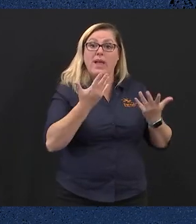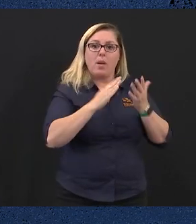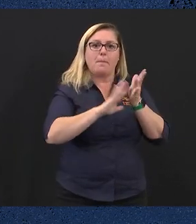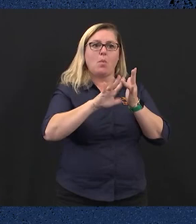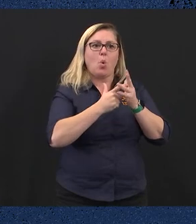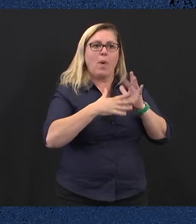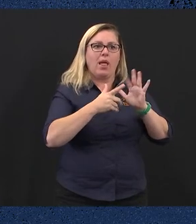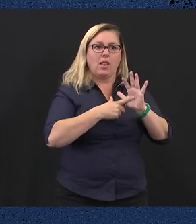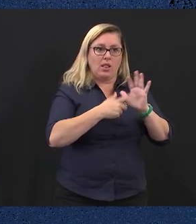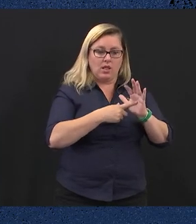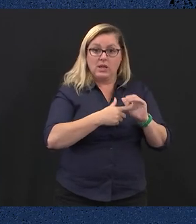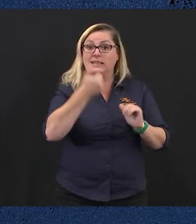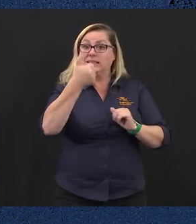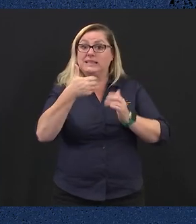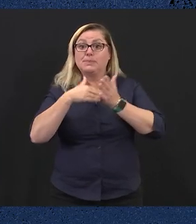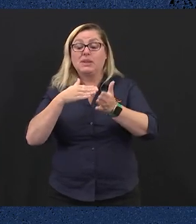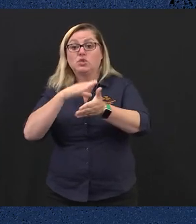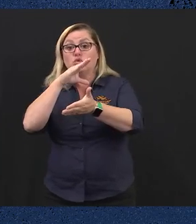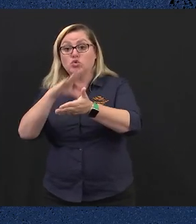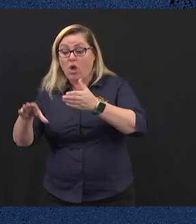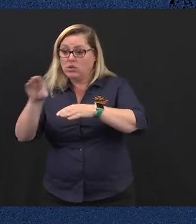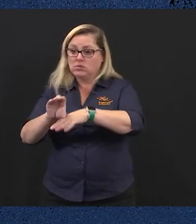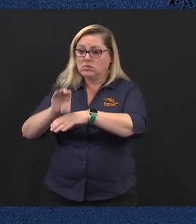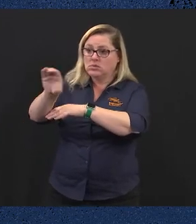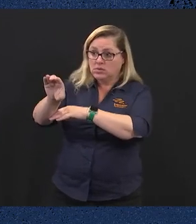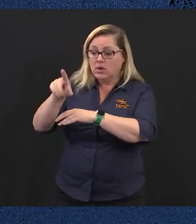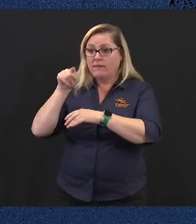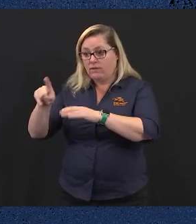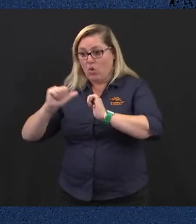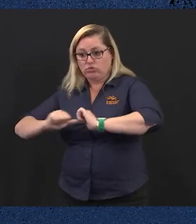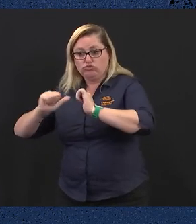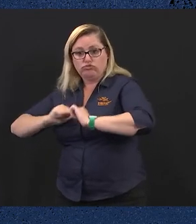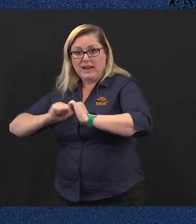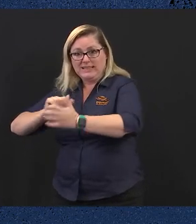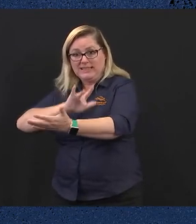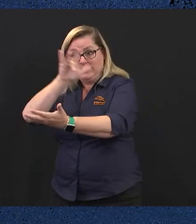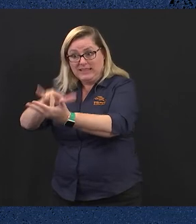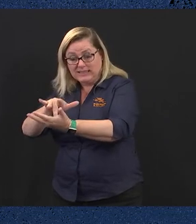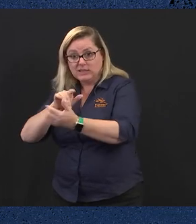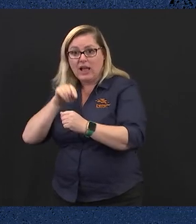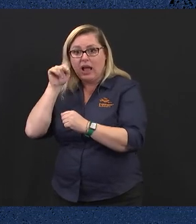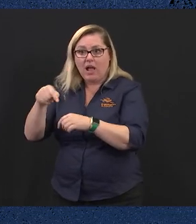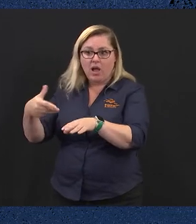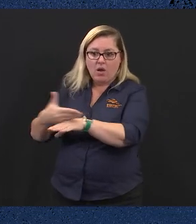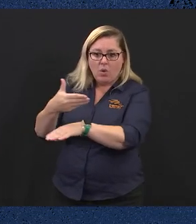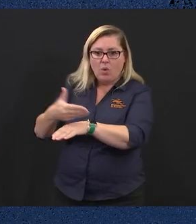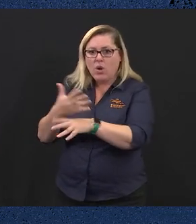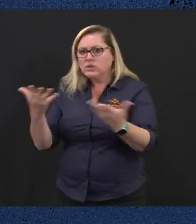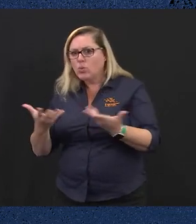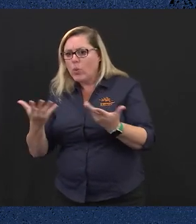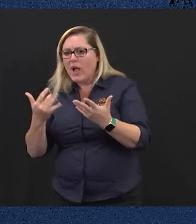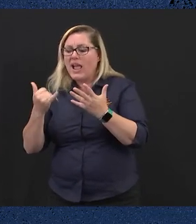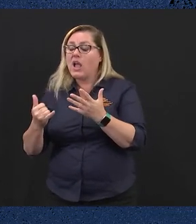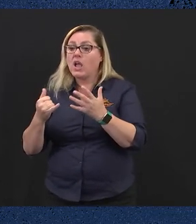$6 million will be invested to create a purpose-built training centre for workers in our emerging offshore and